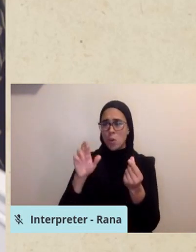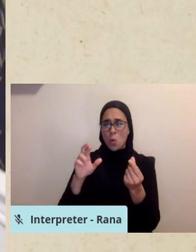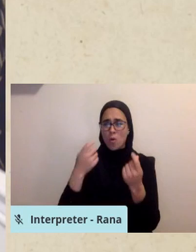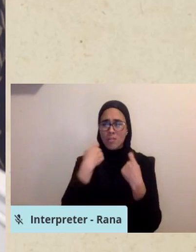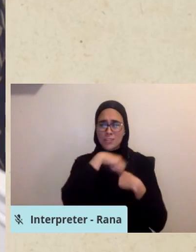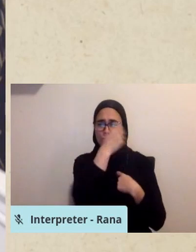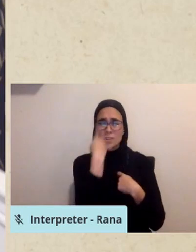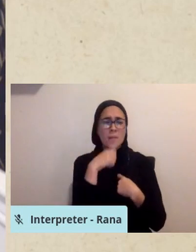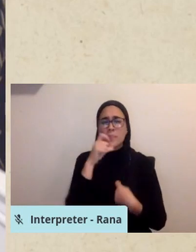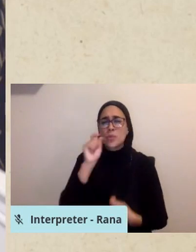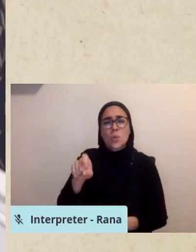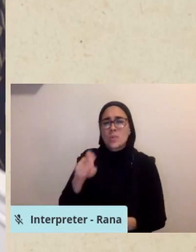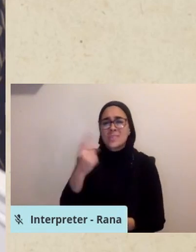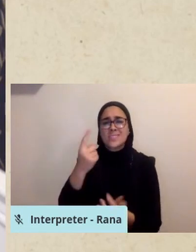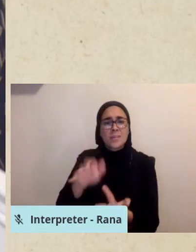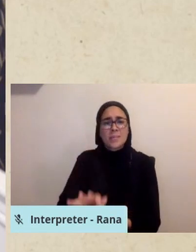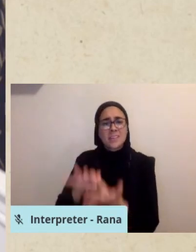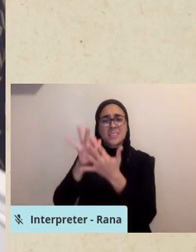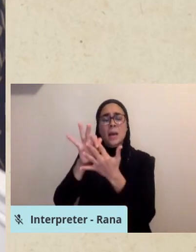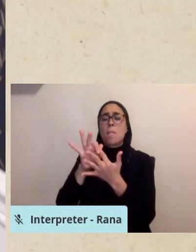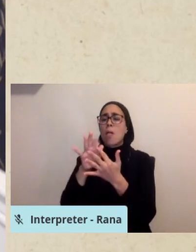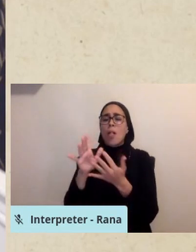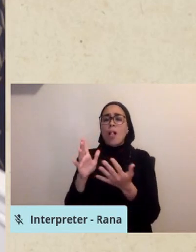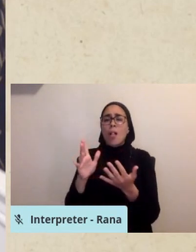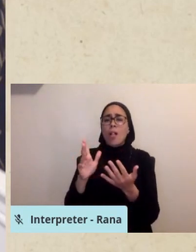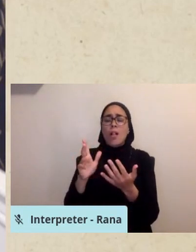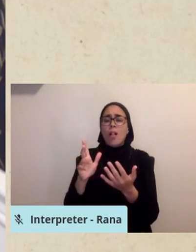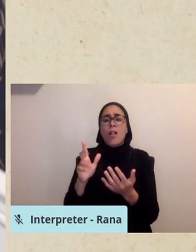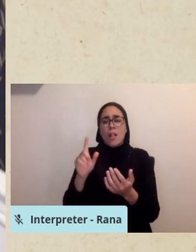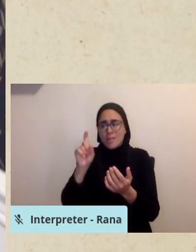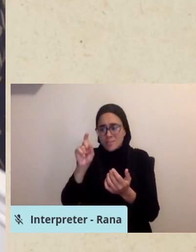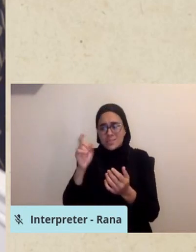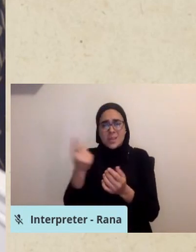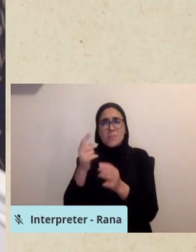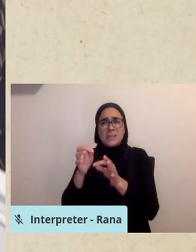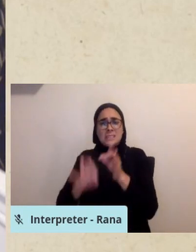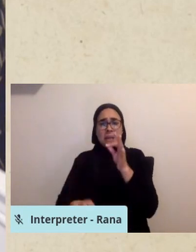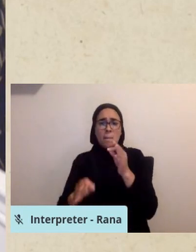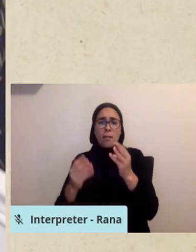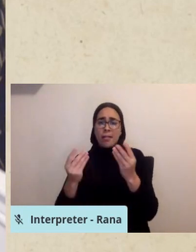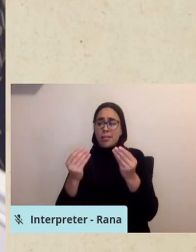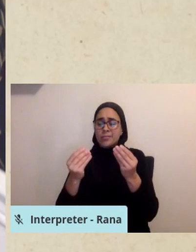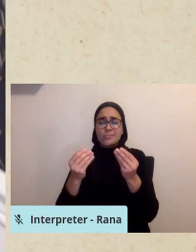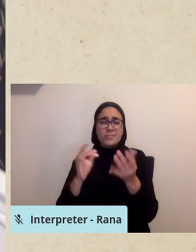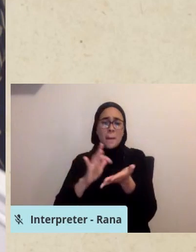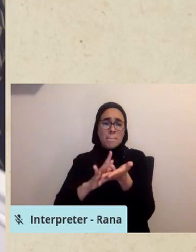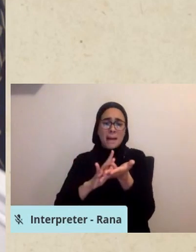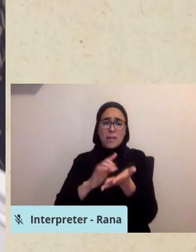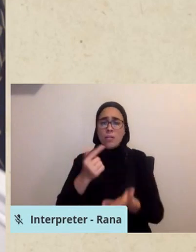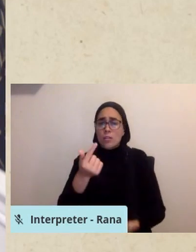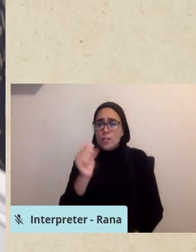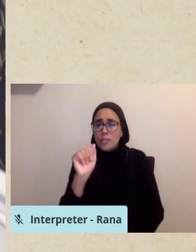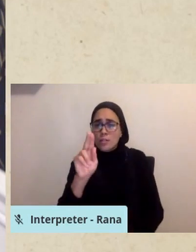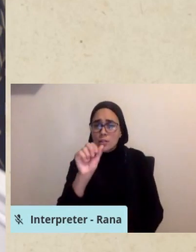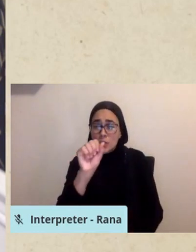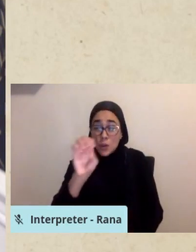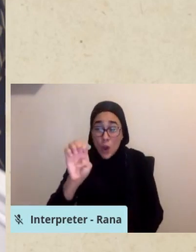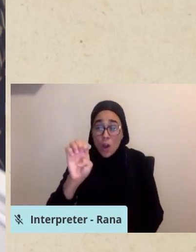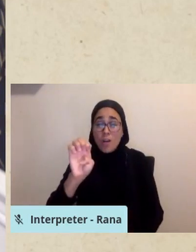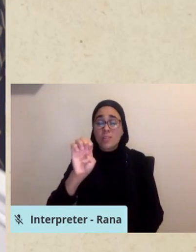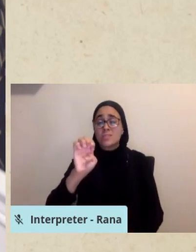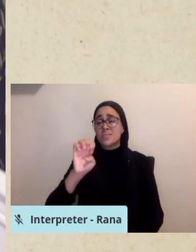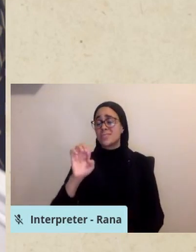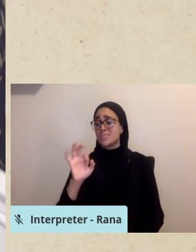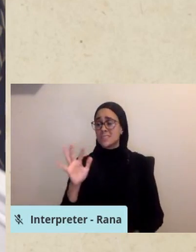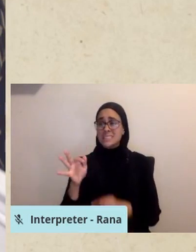or whatever somebody's imagination might take them. You know, to really make the language as